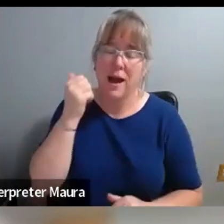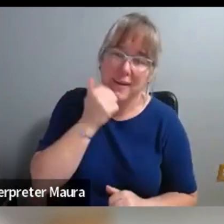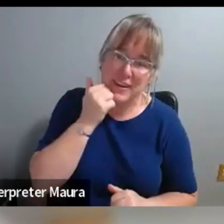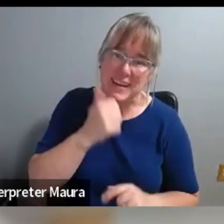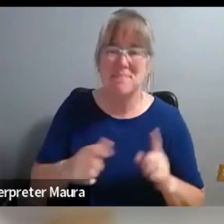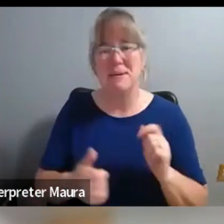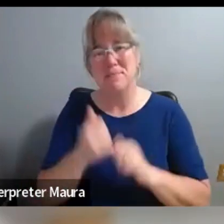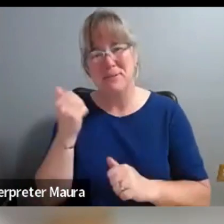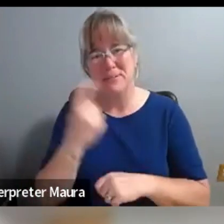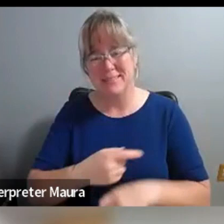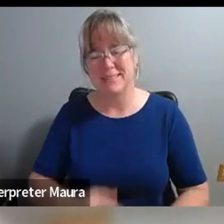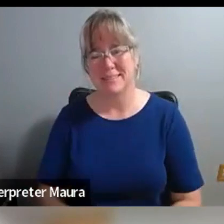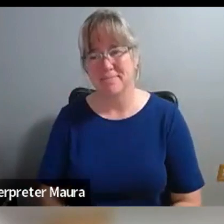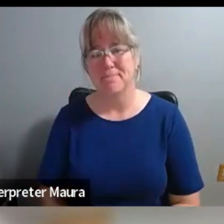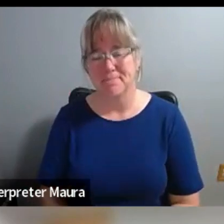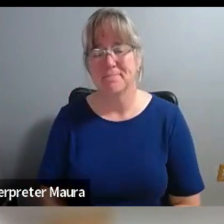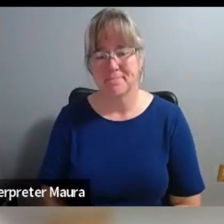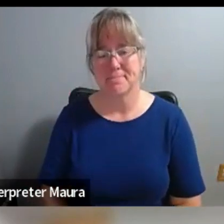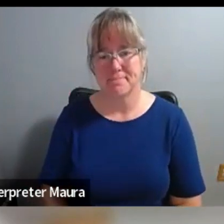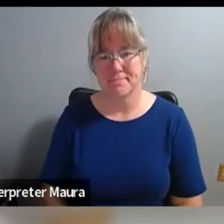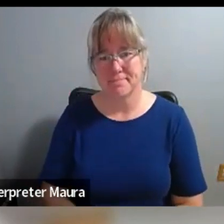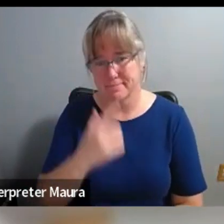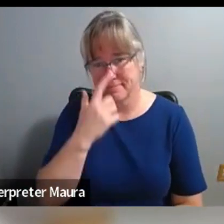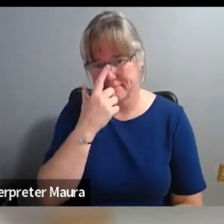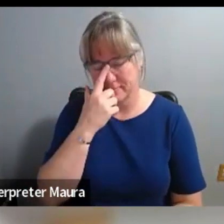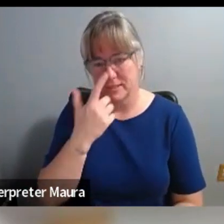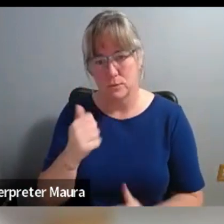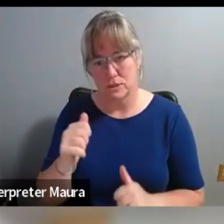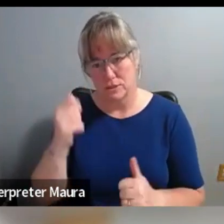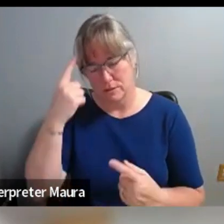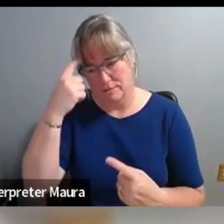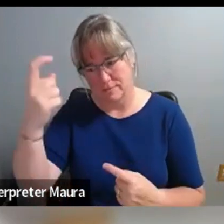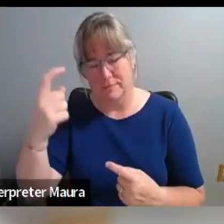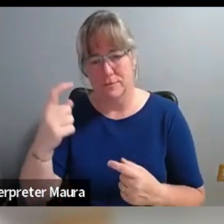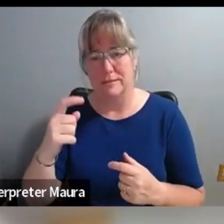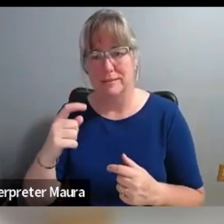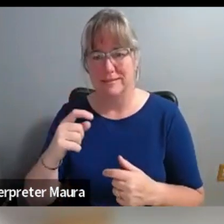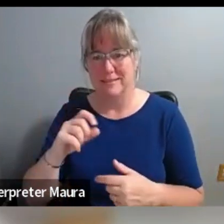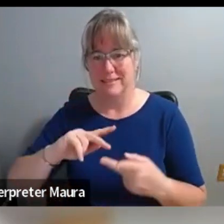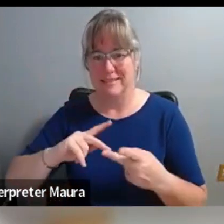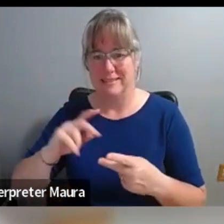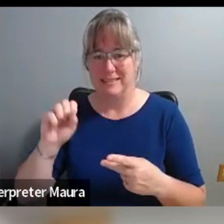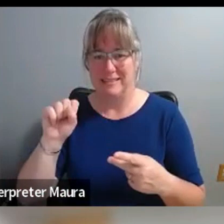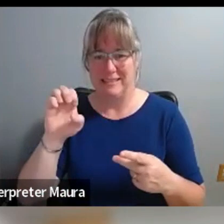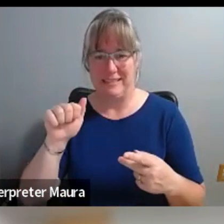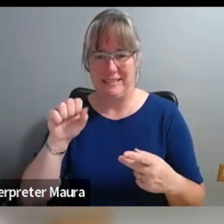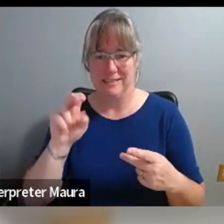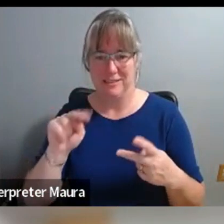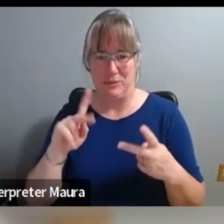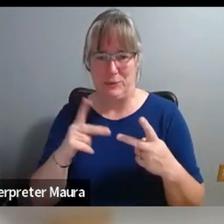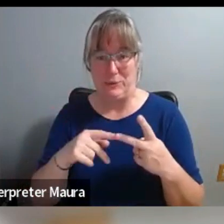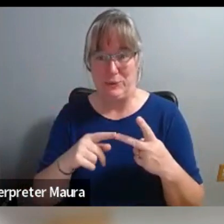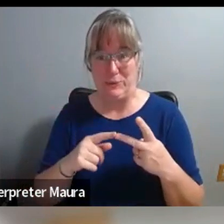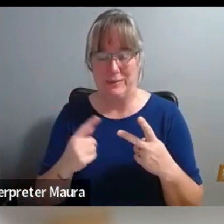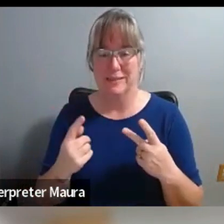days, I think. And then I'll say we are starting to dream up a season two. But I think it's,